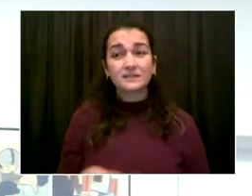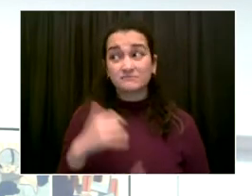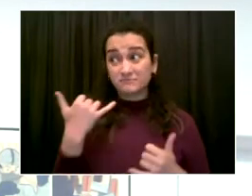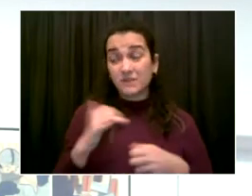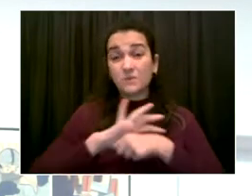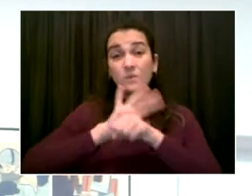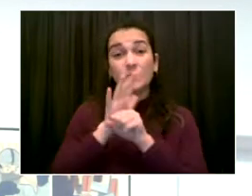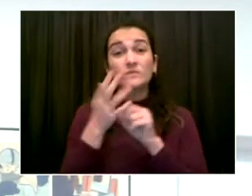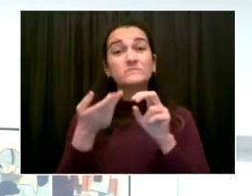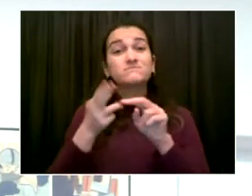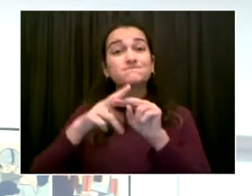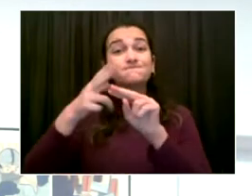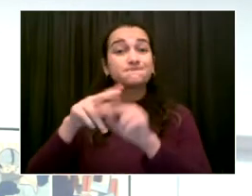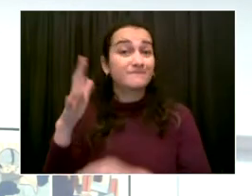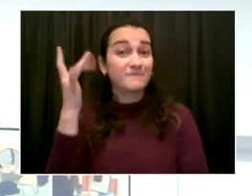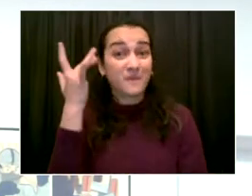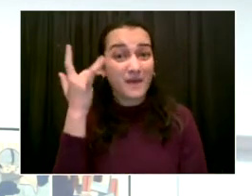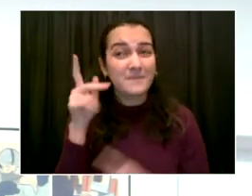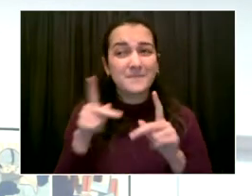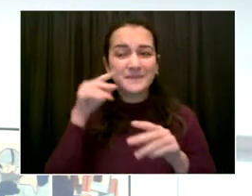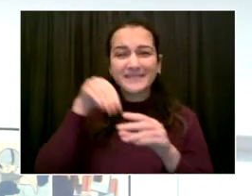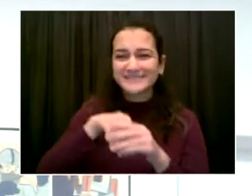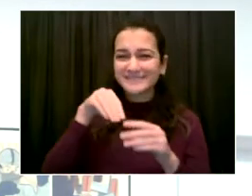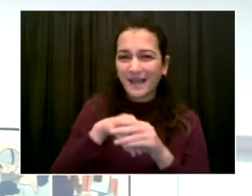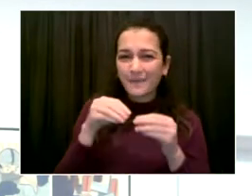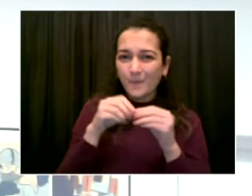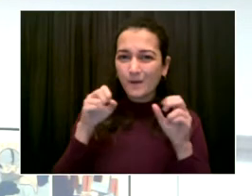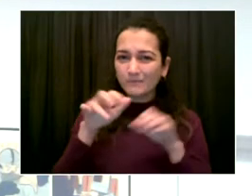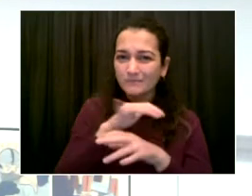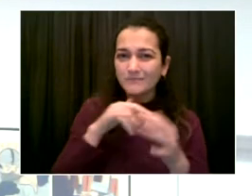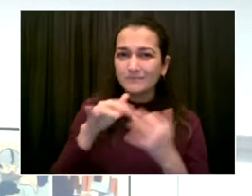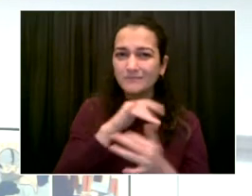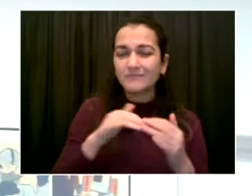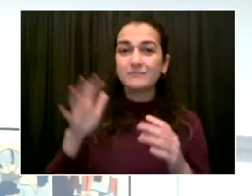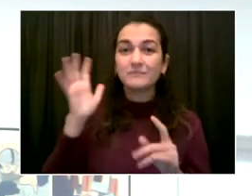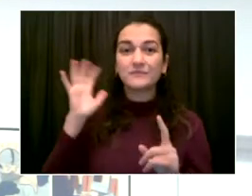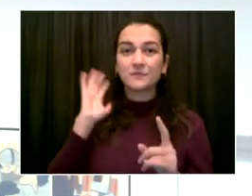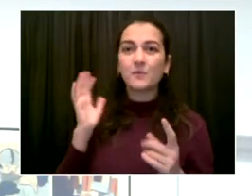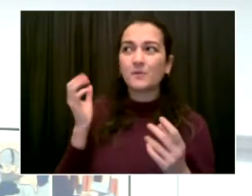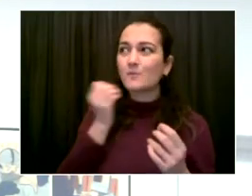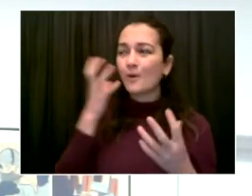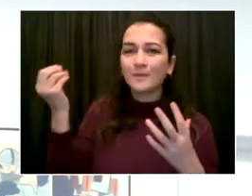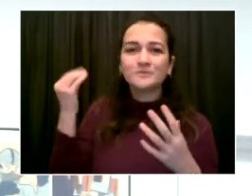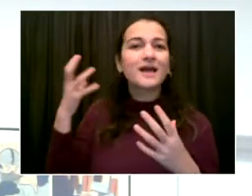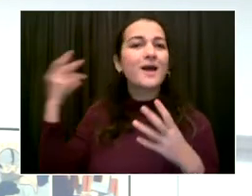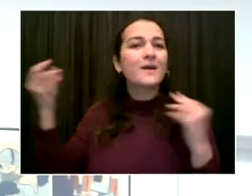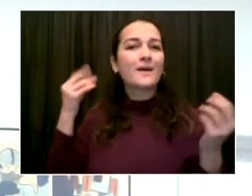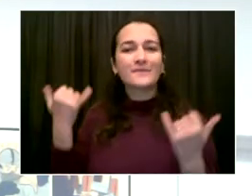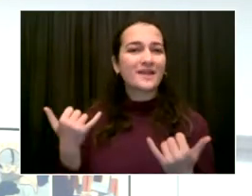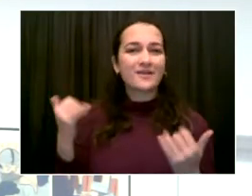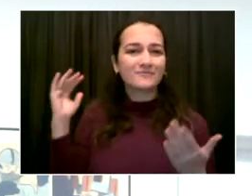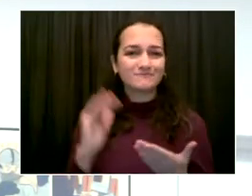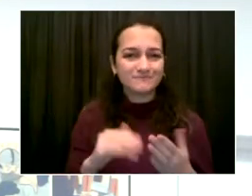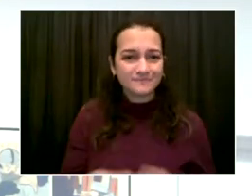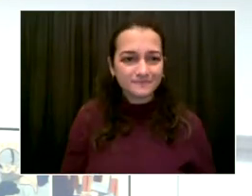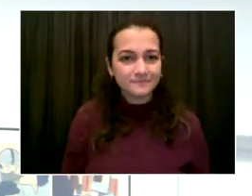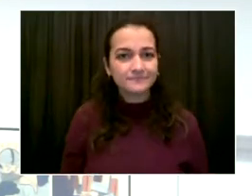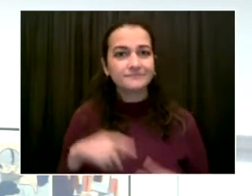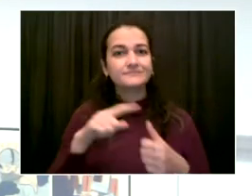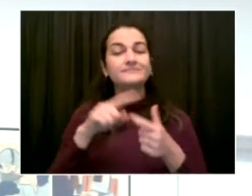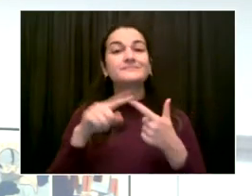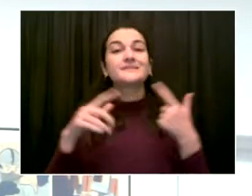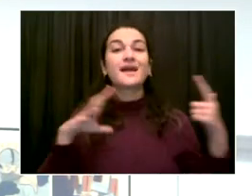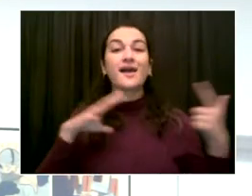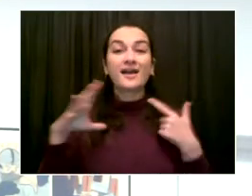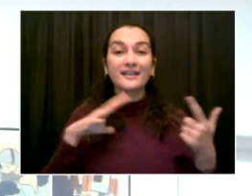over the horizon. So, for all of those reasons taken together, we wanted to send a clear message to our fellow New Yorkers about how to protect